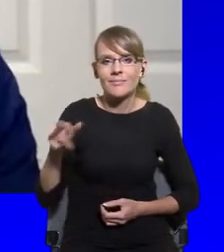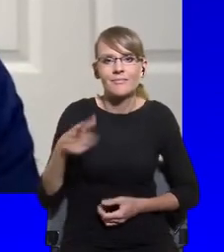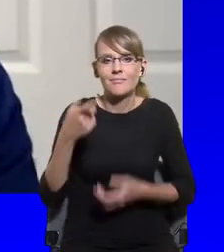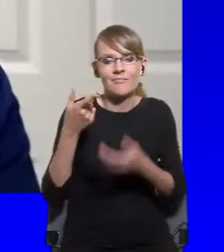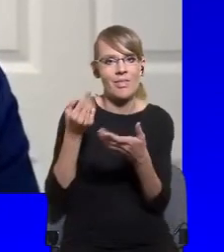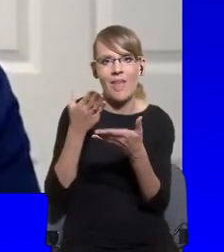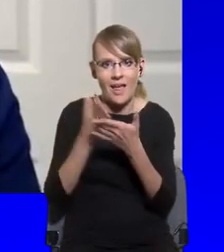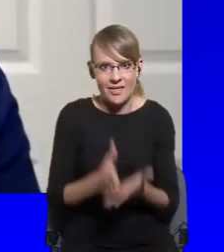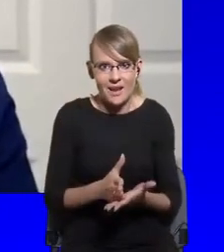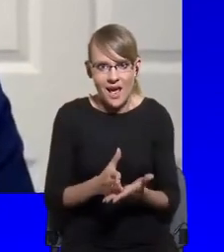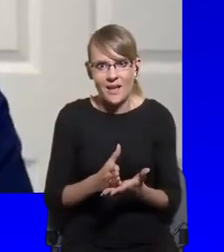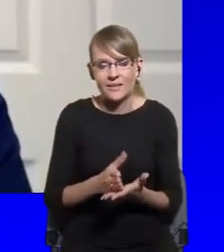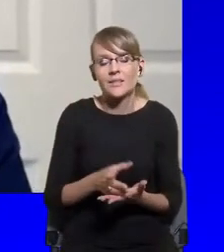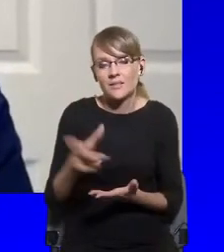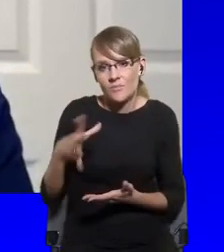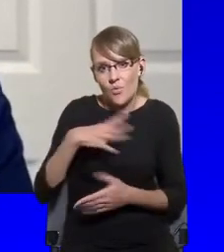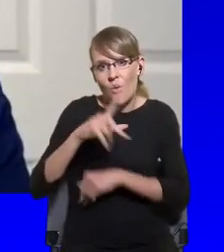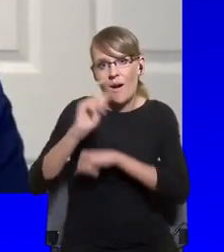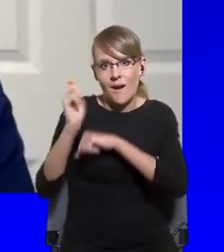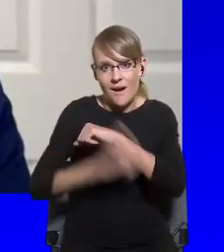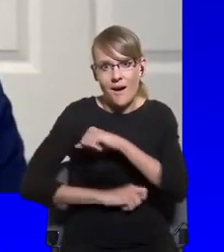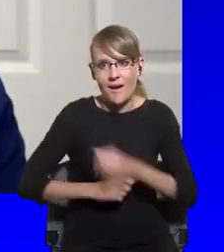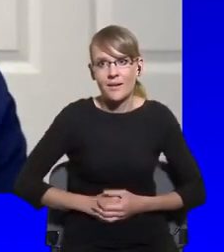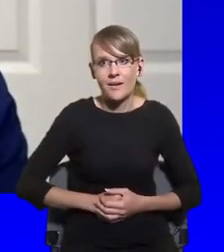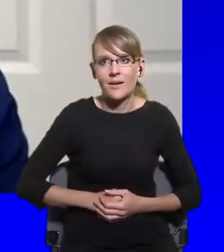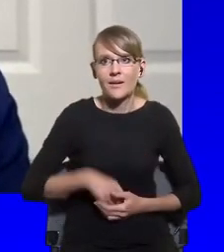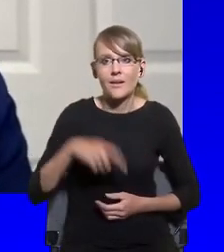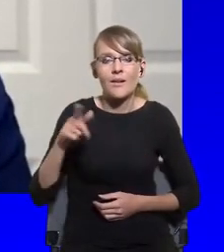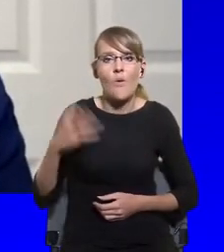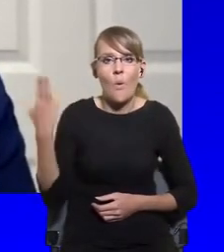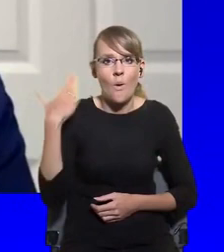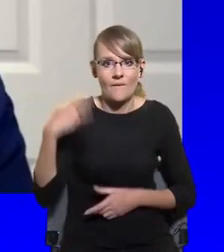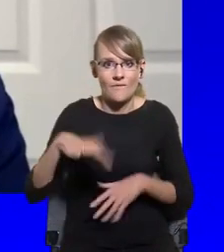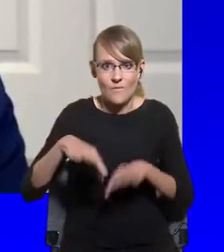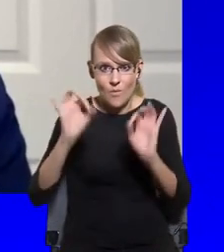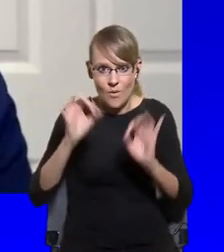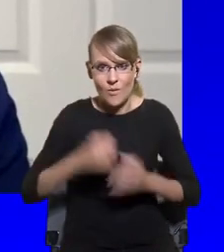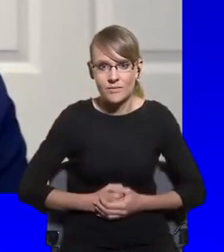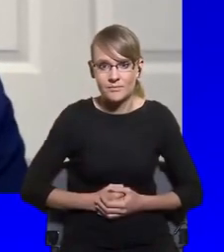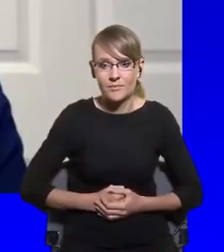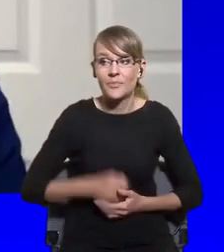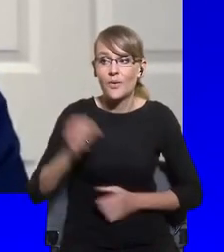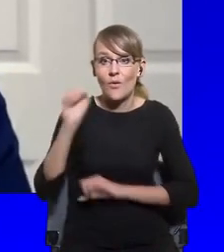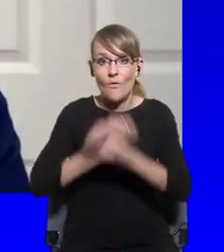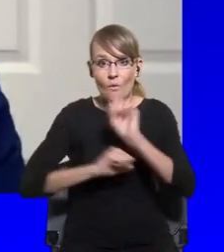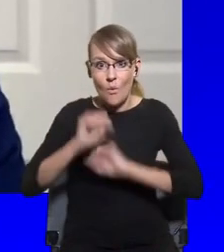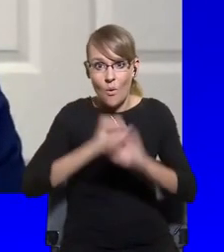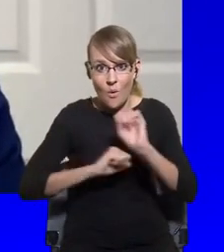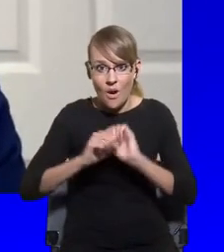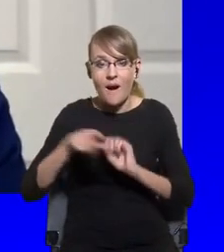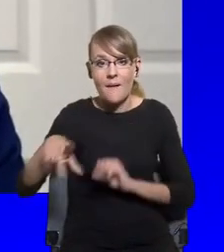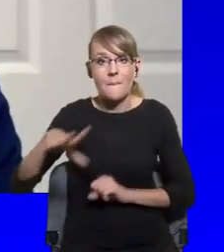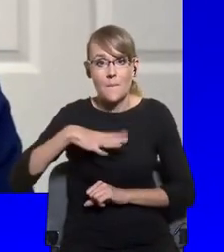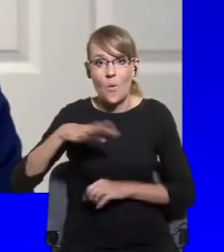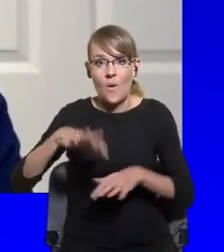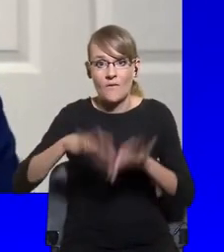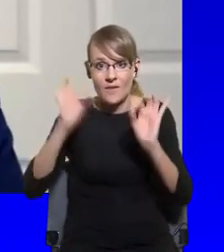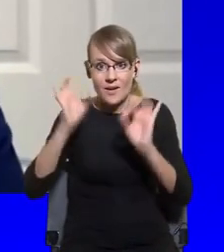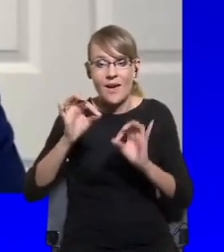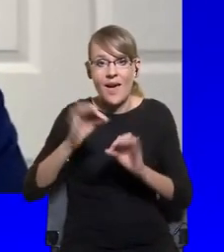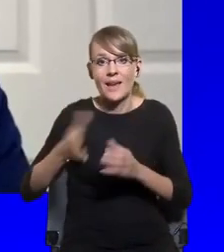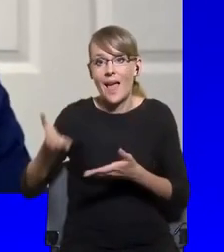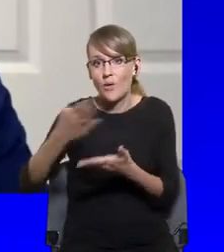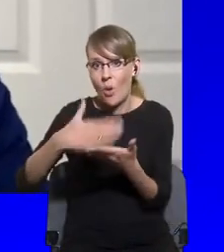in Italy recently, regional elections, and I think